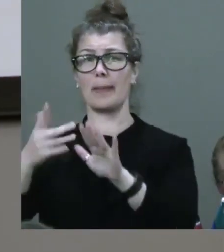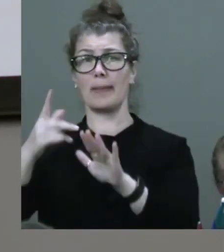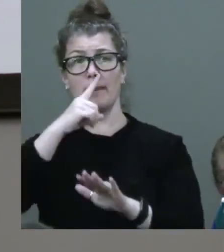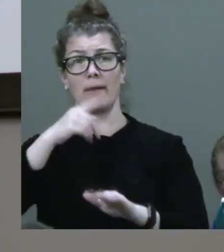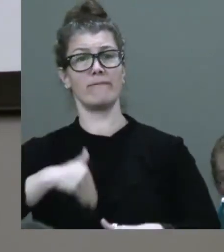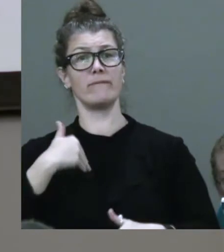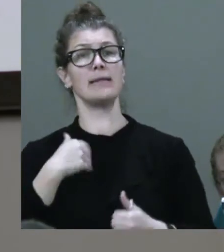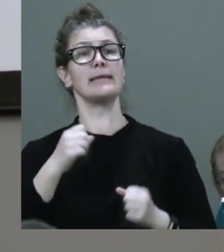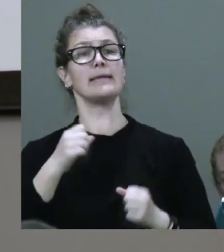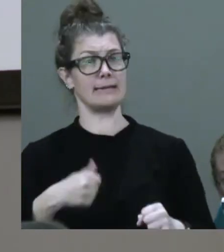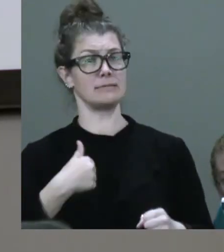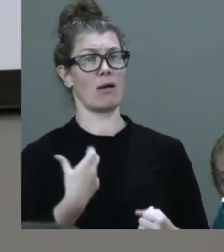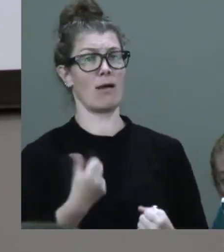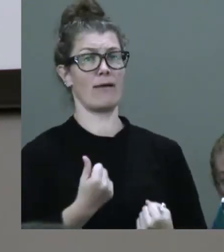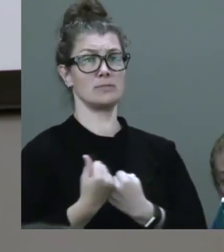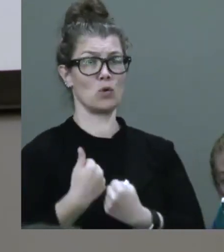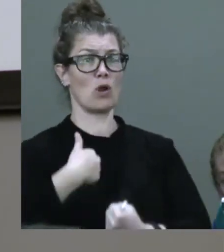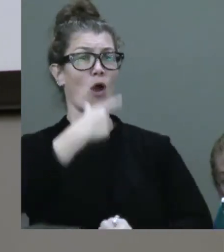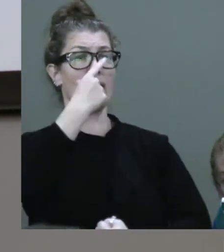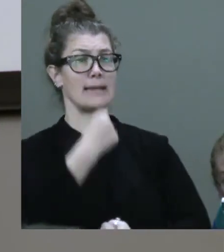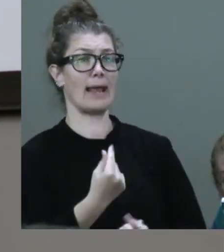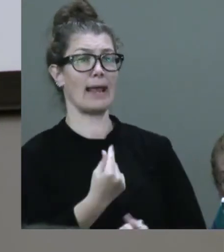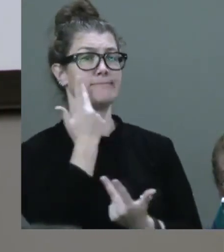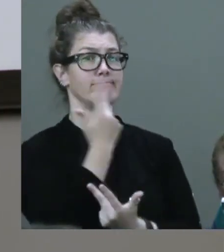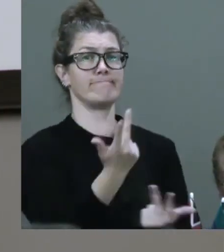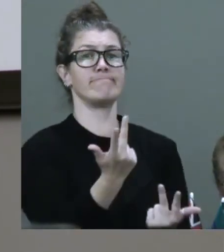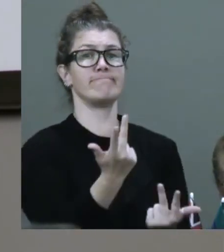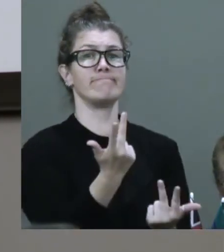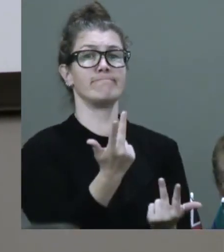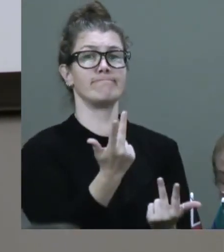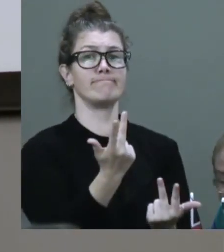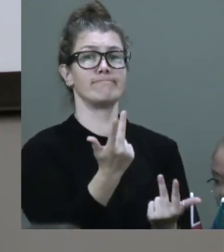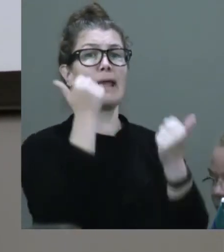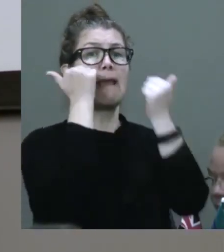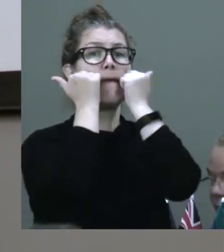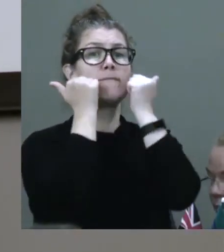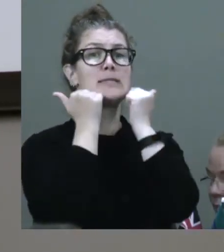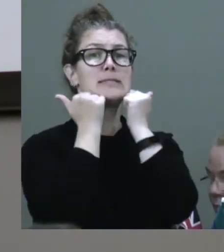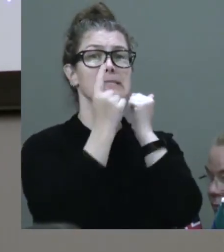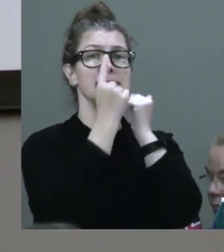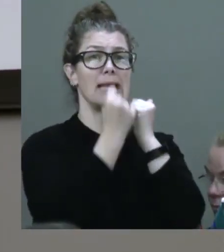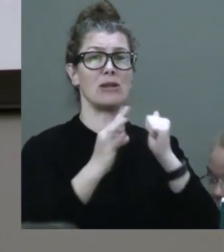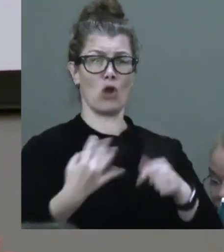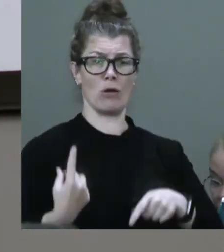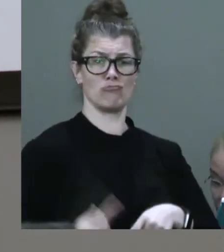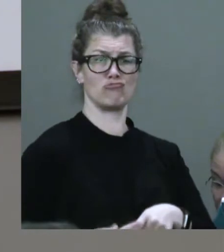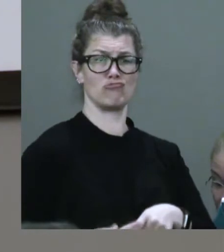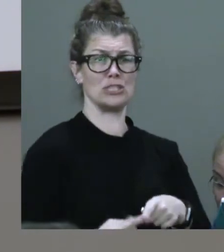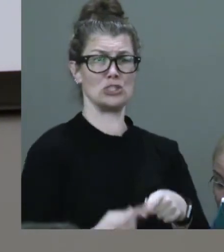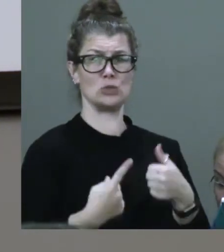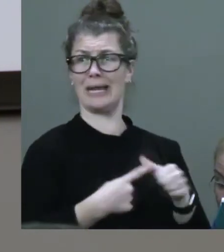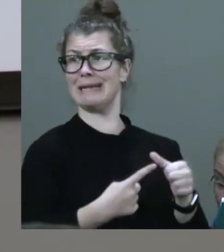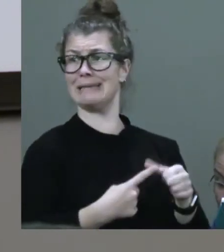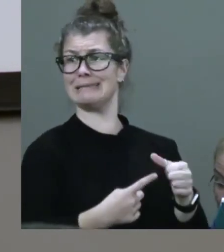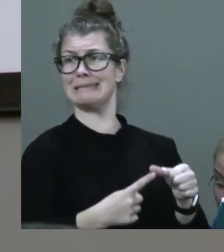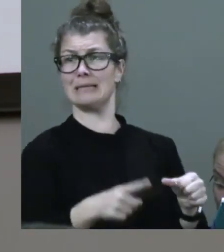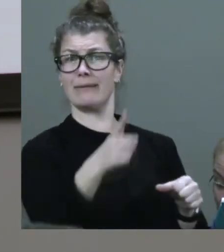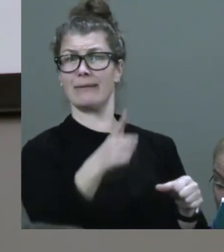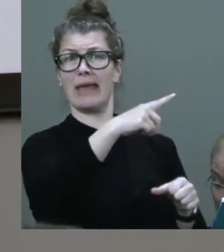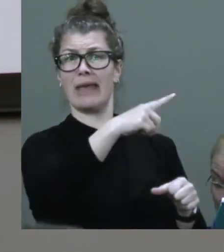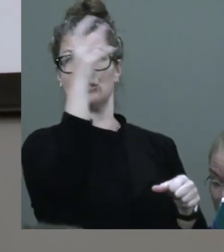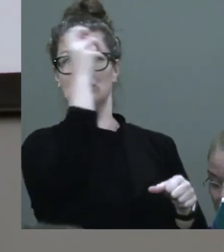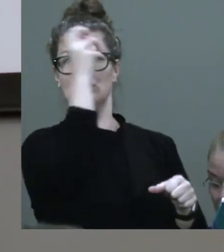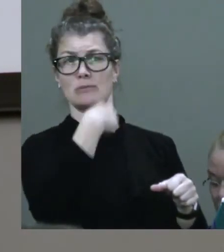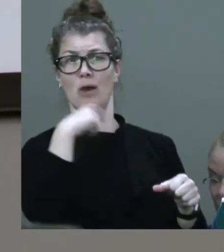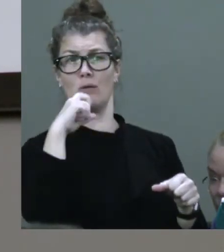supported to give evidence, not rushed to give the answers that people presume they're already going to give, so